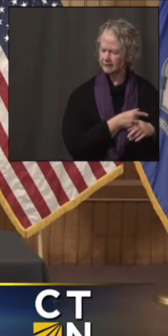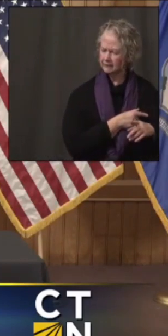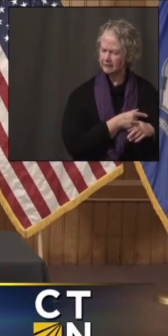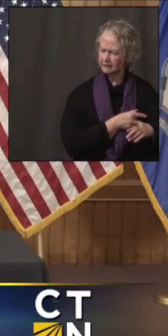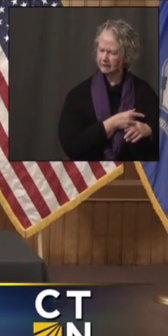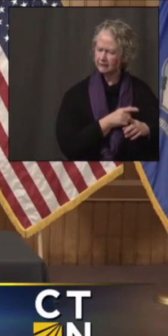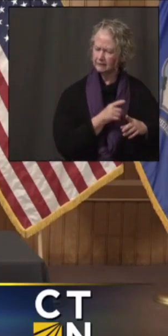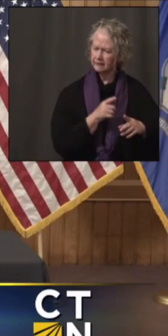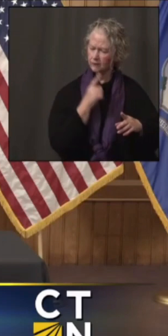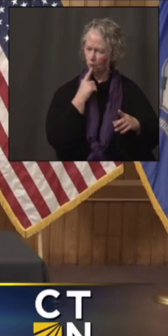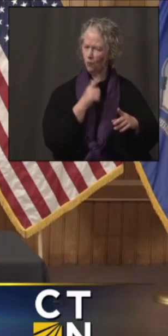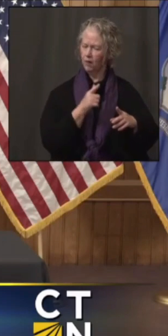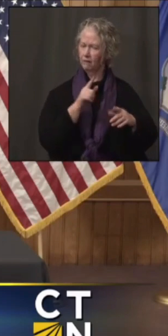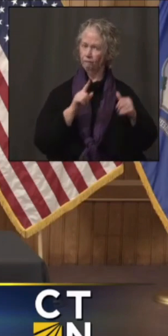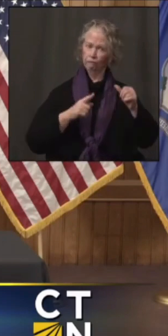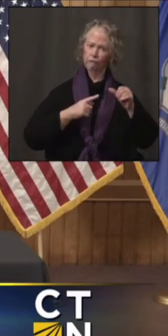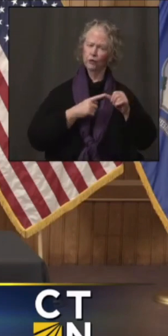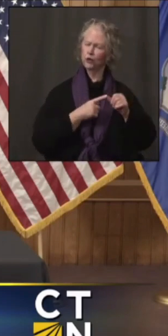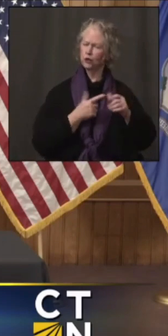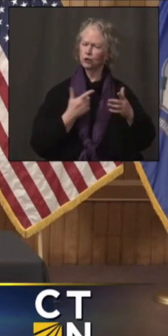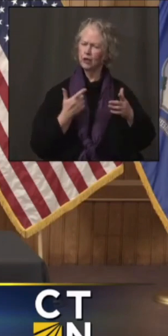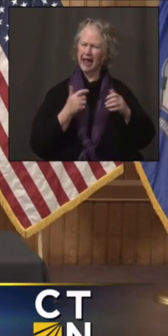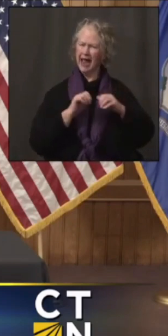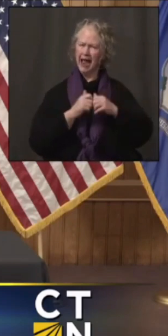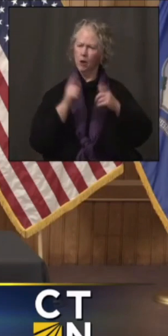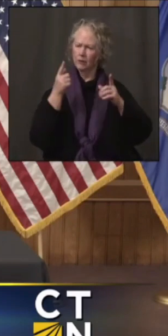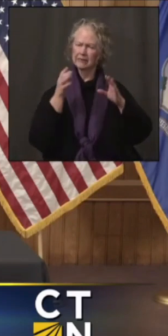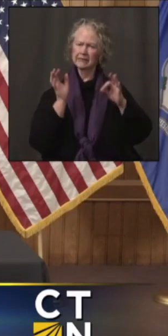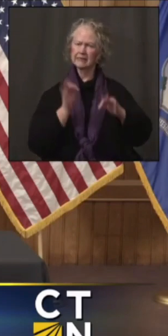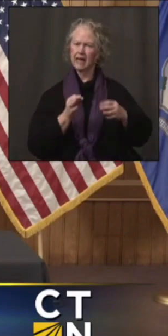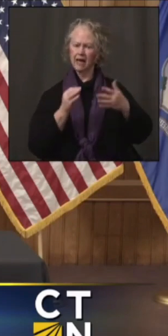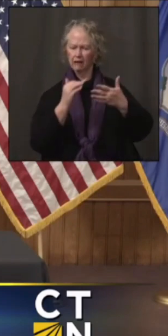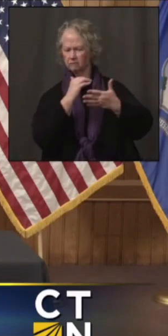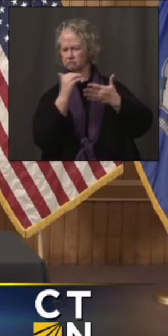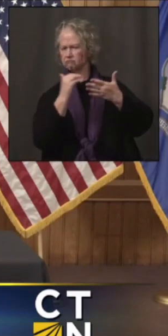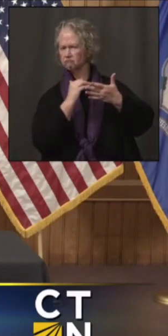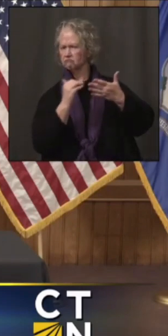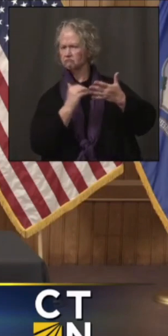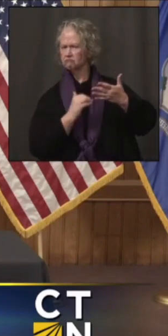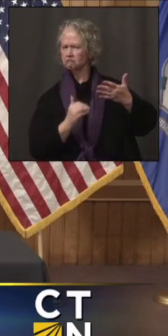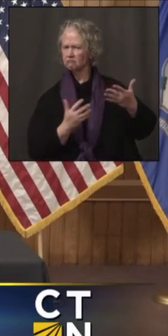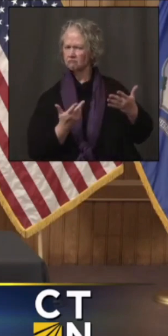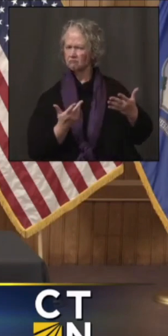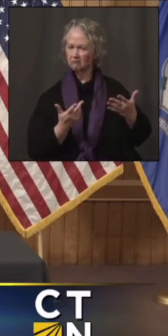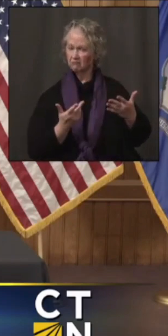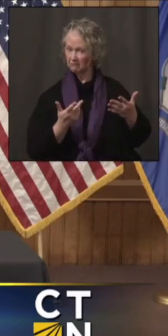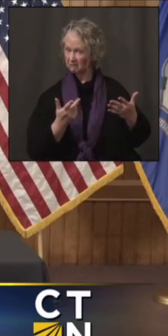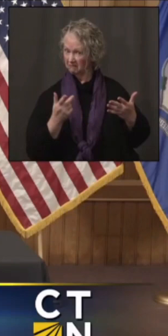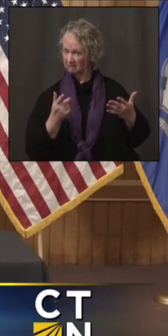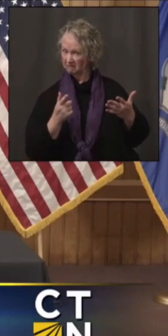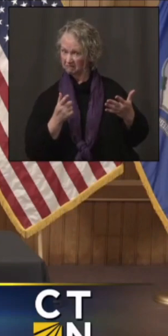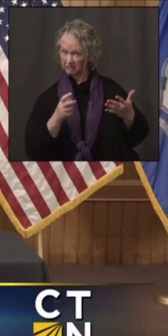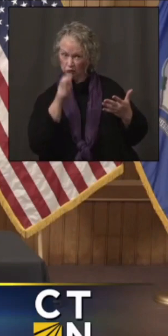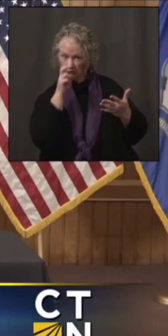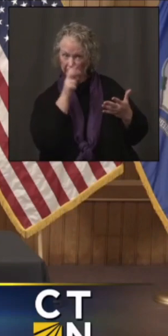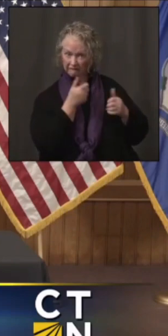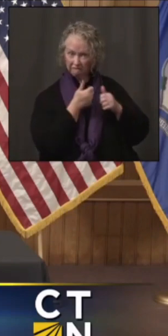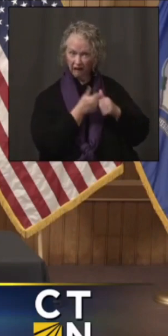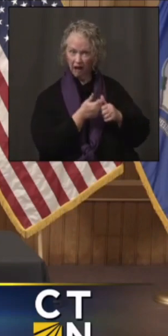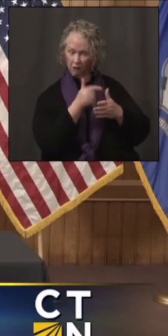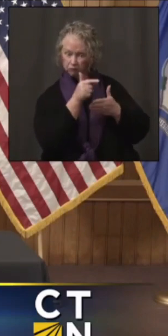them first. So what's the stratification of phase 1b and, and how strict will those stratifications be?